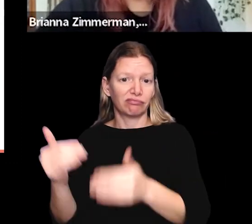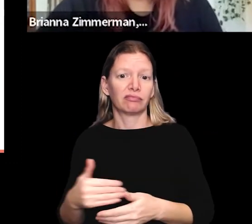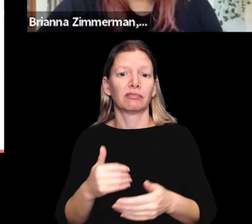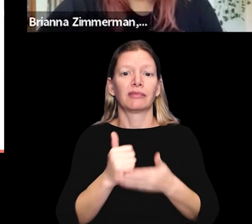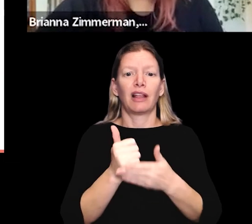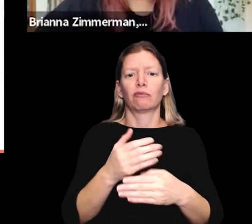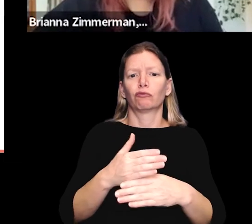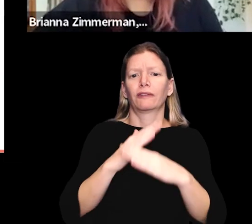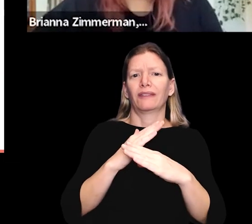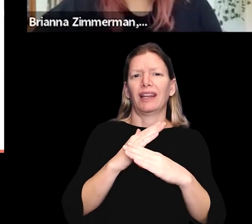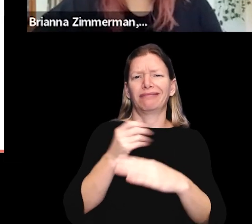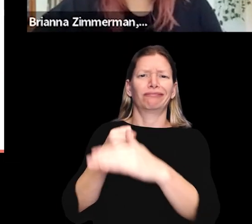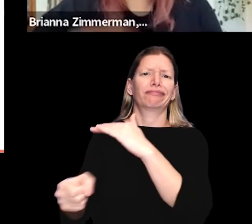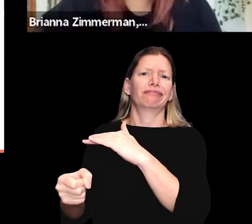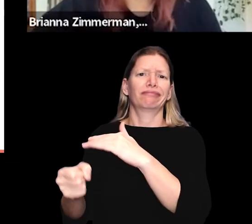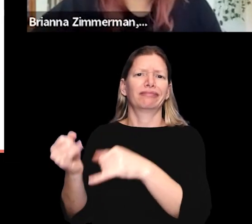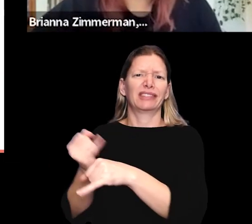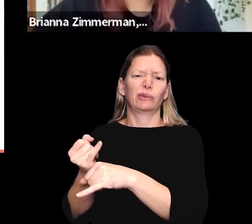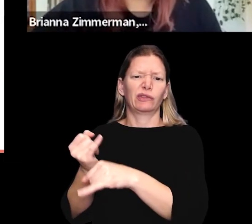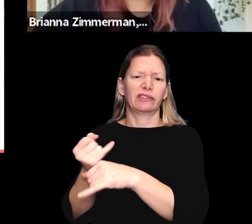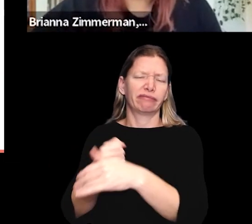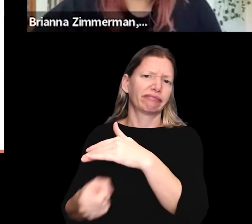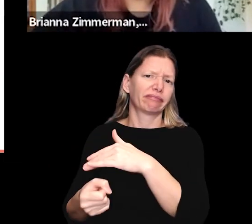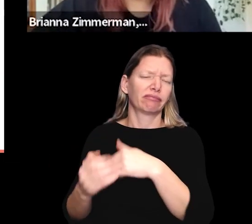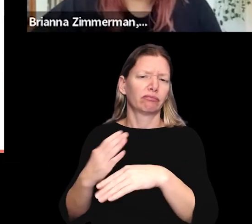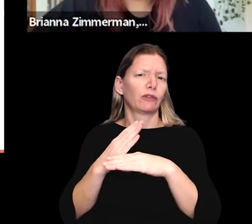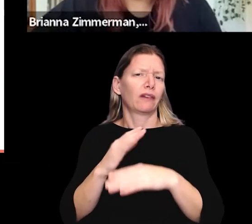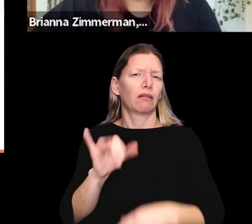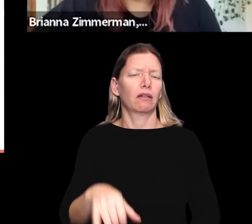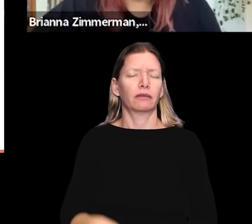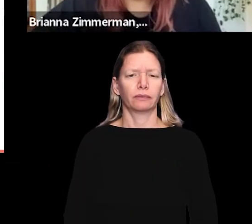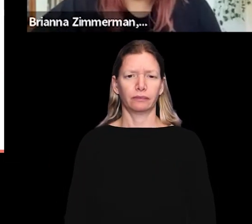and also preventing institutionalization.